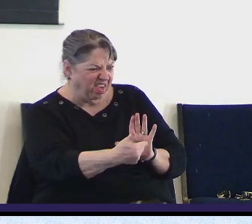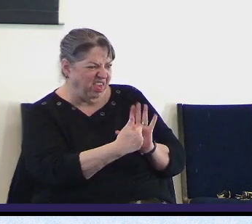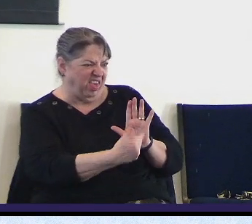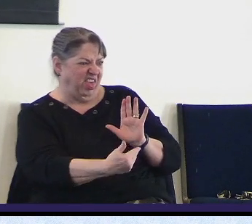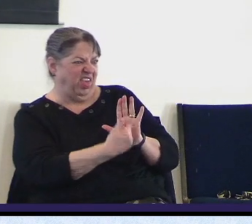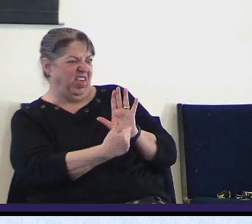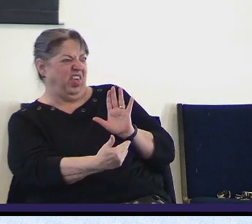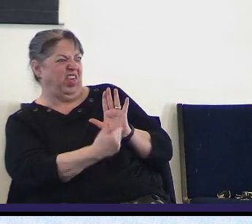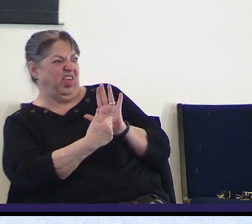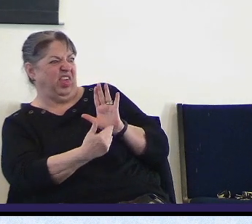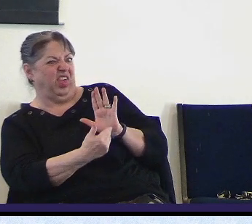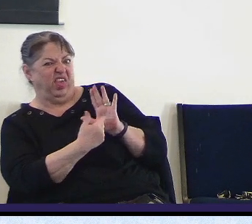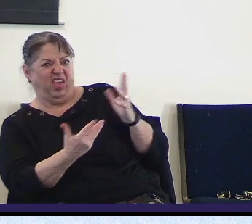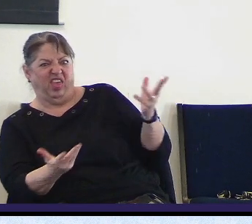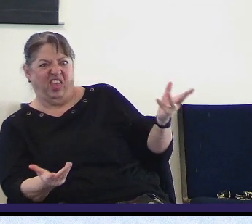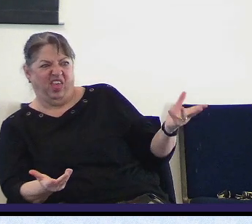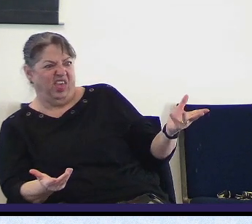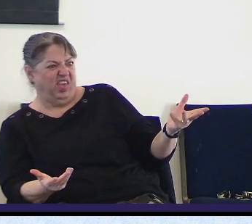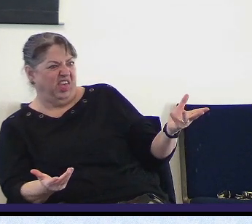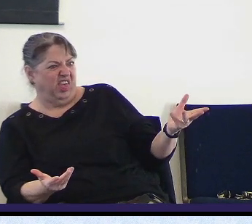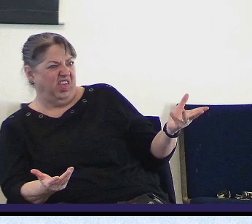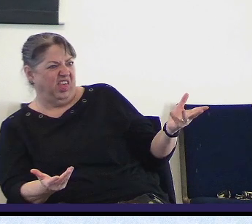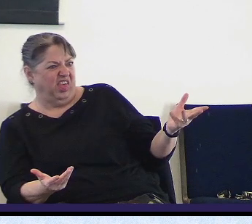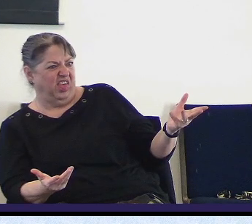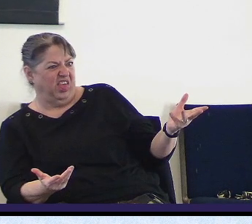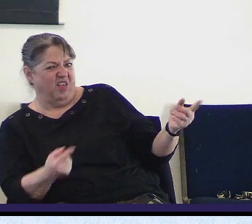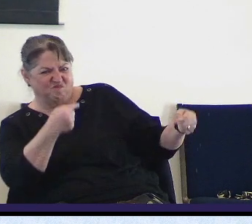message that sounds like it's got hope behind it